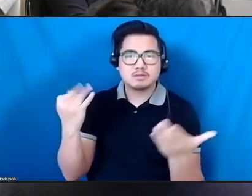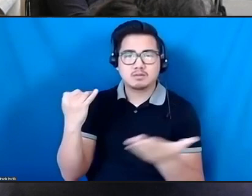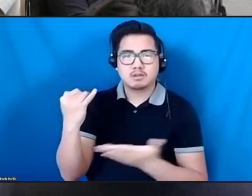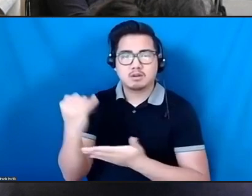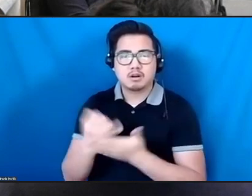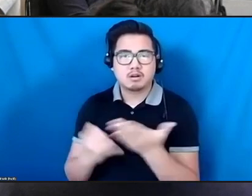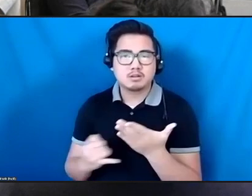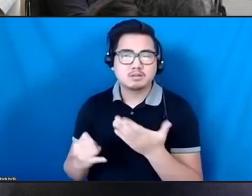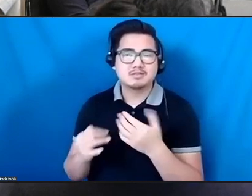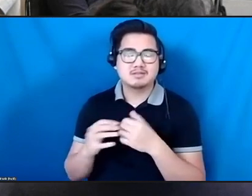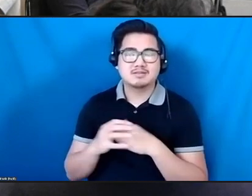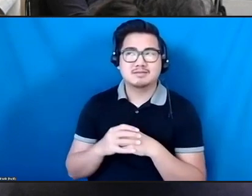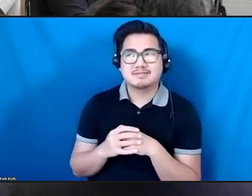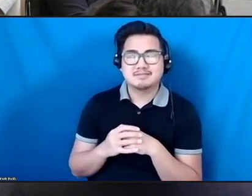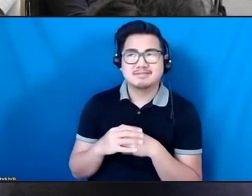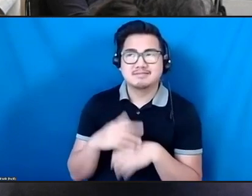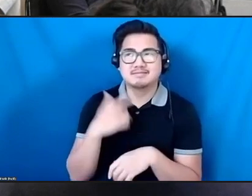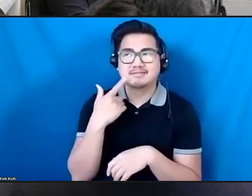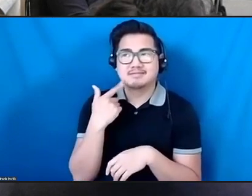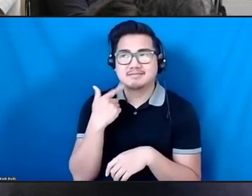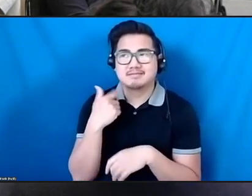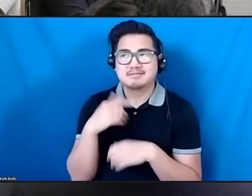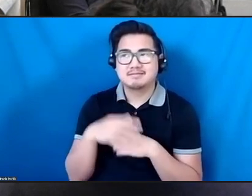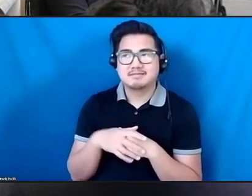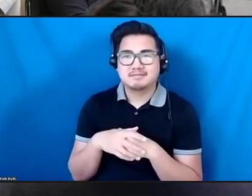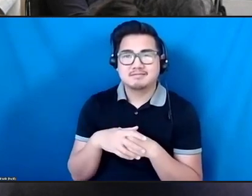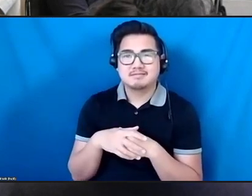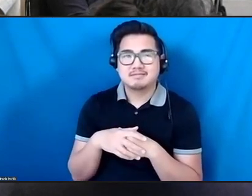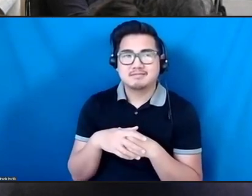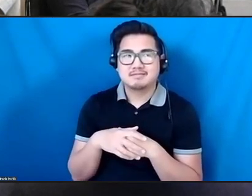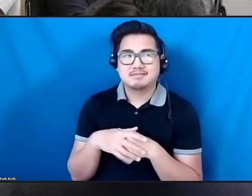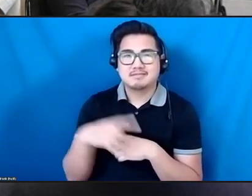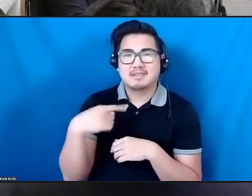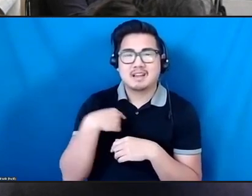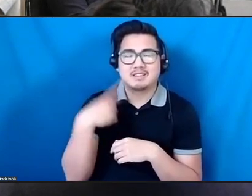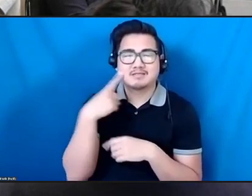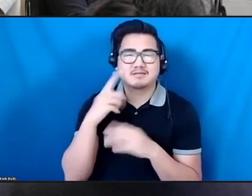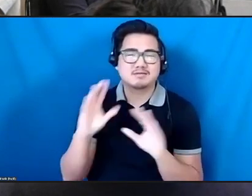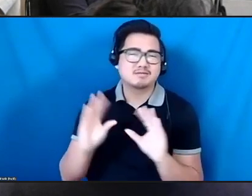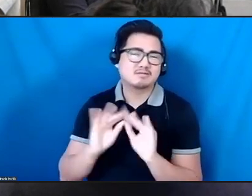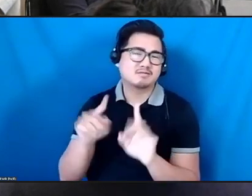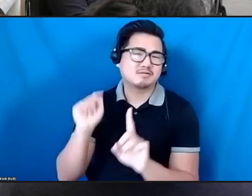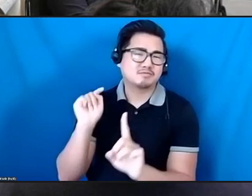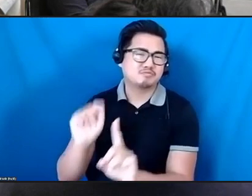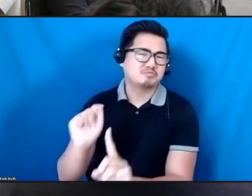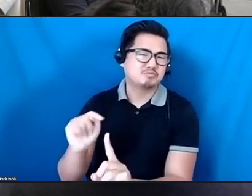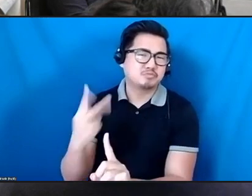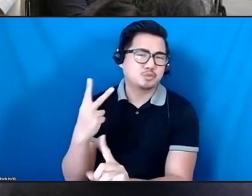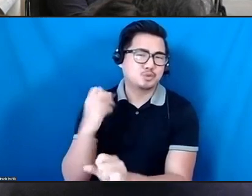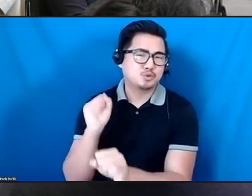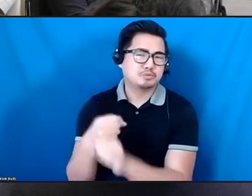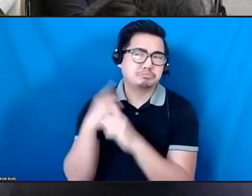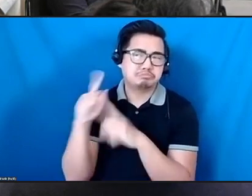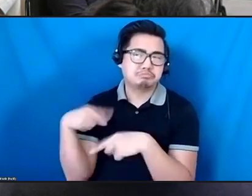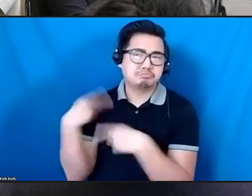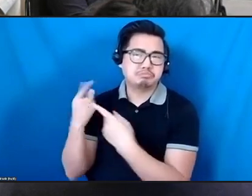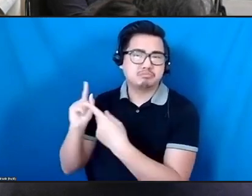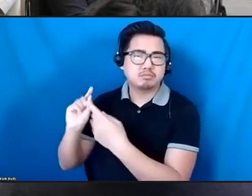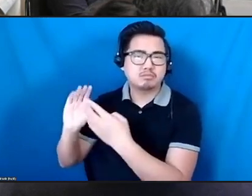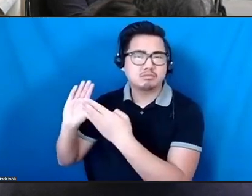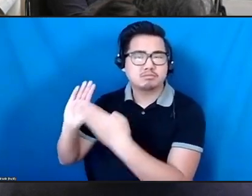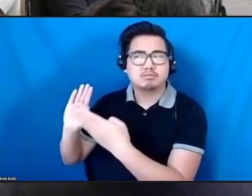exclamation mark than the past two years and how important it is that we have